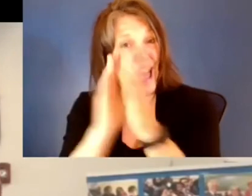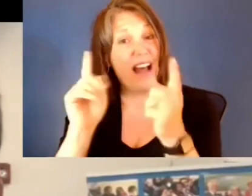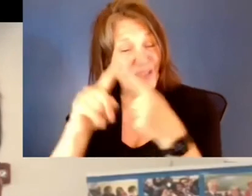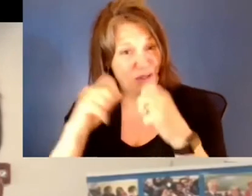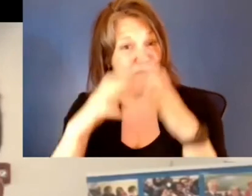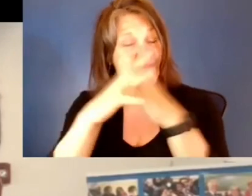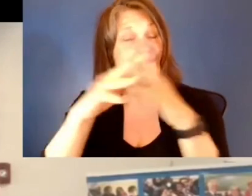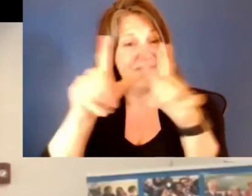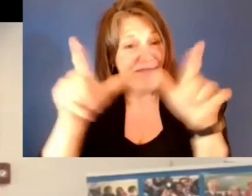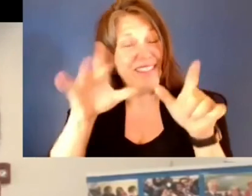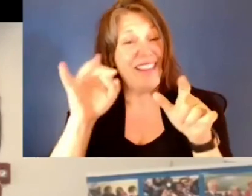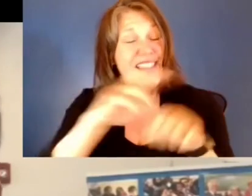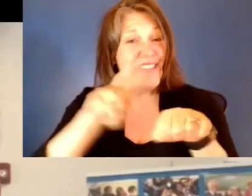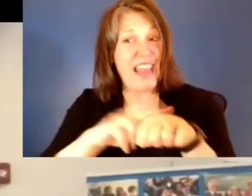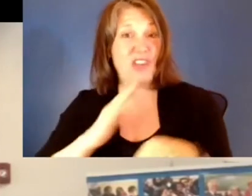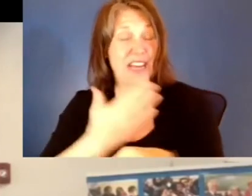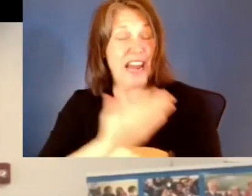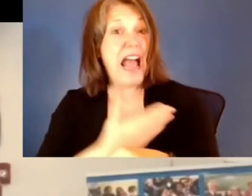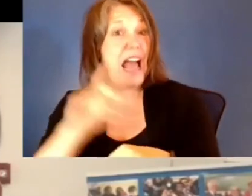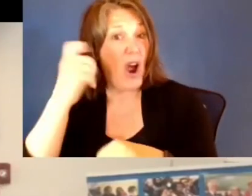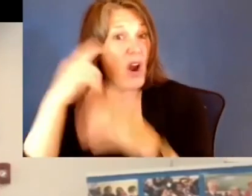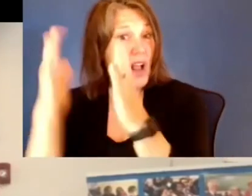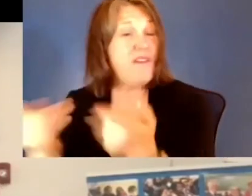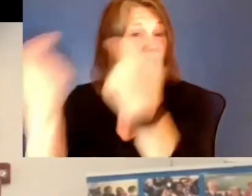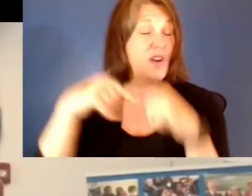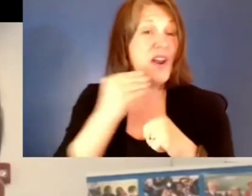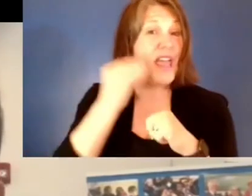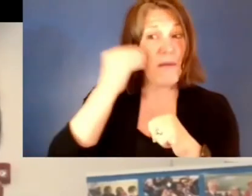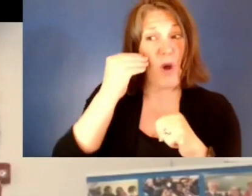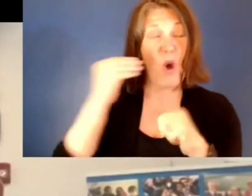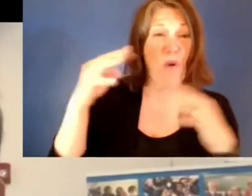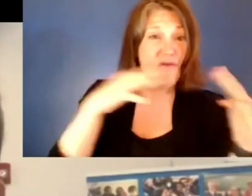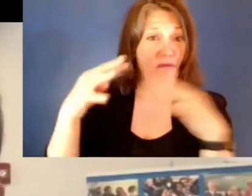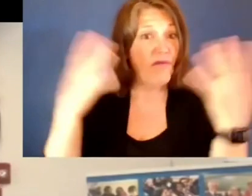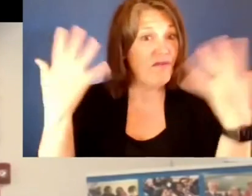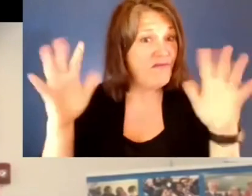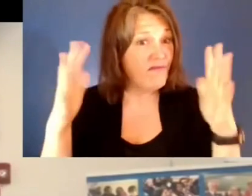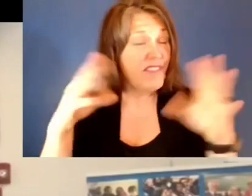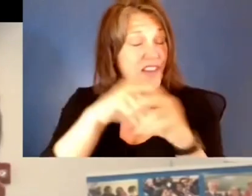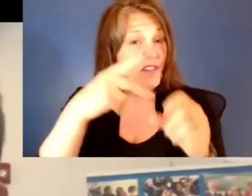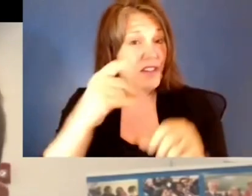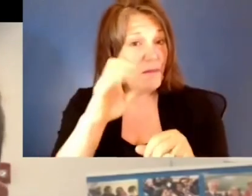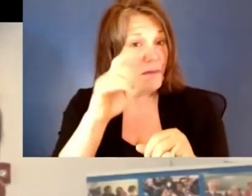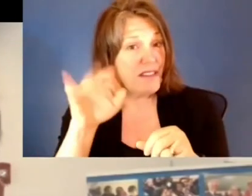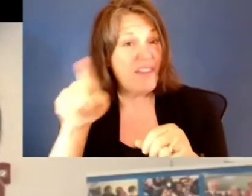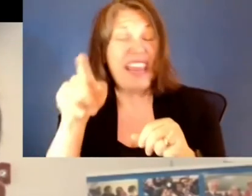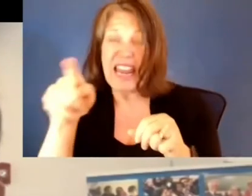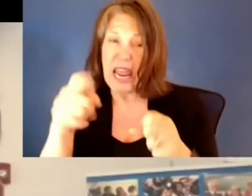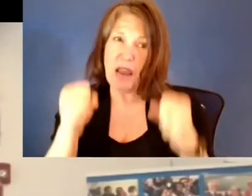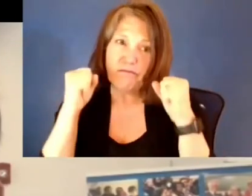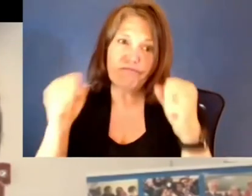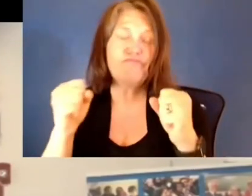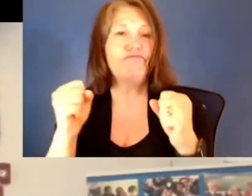home from fighting in the war in the Pacific, and he was one of the strongest voices for human rights, for the broader